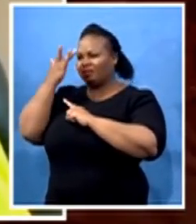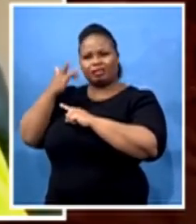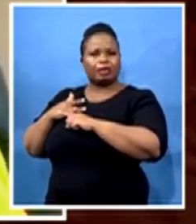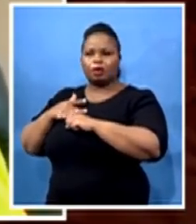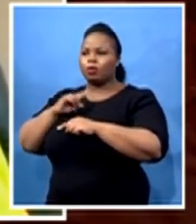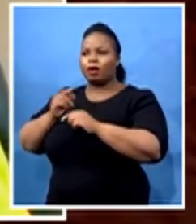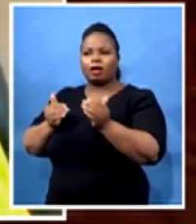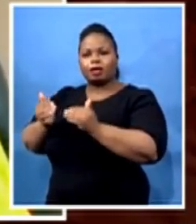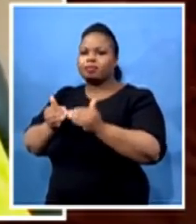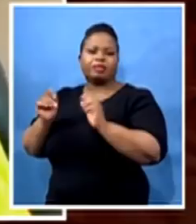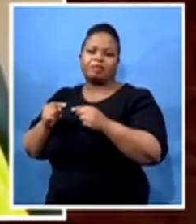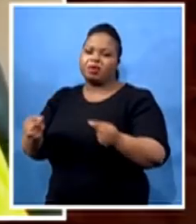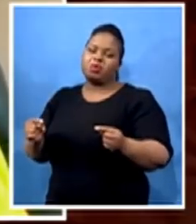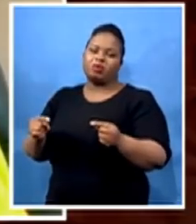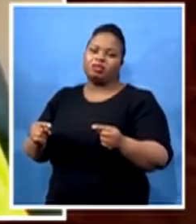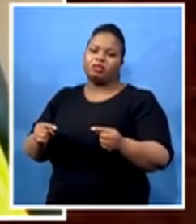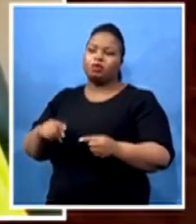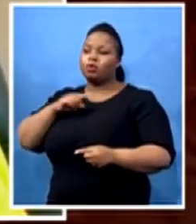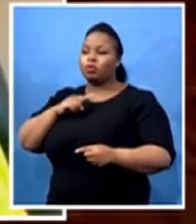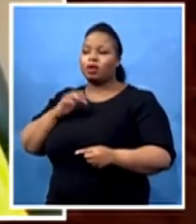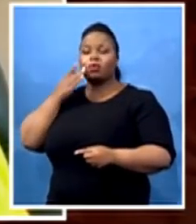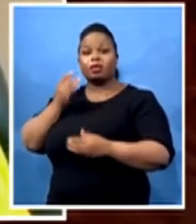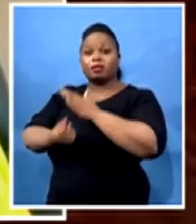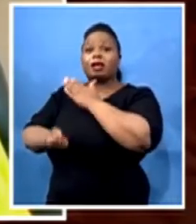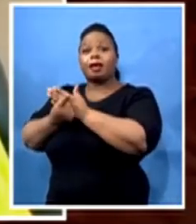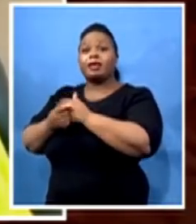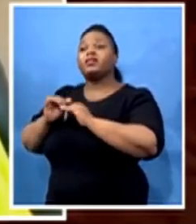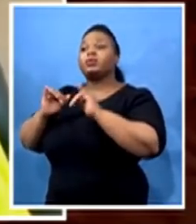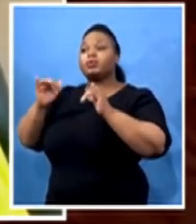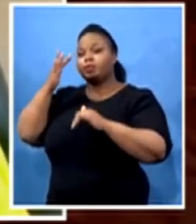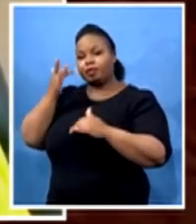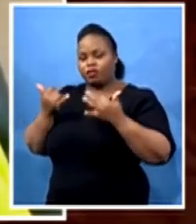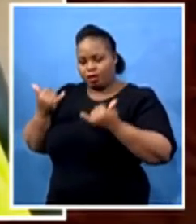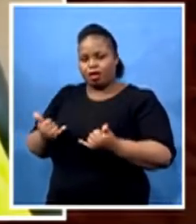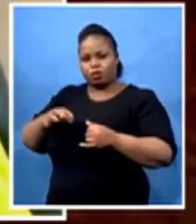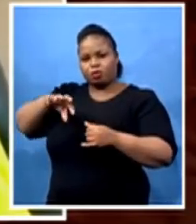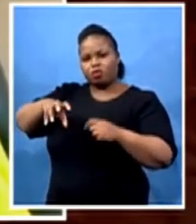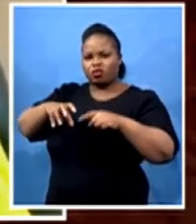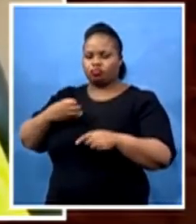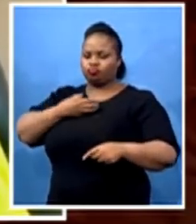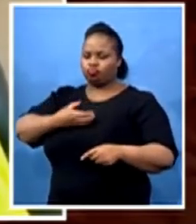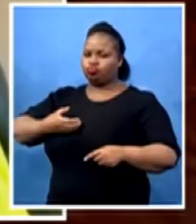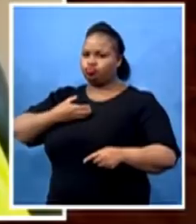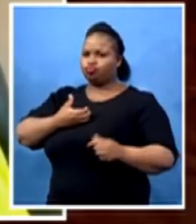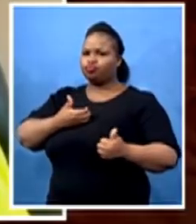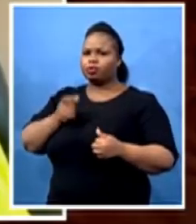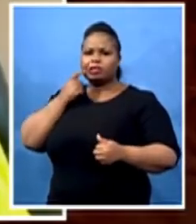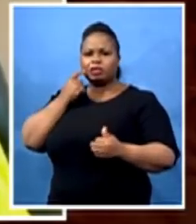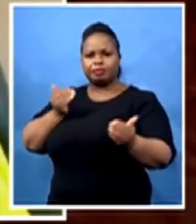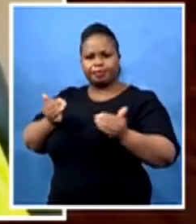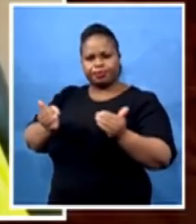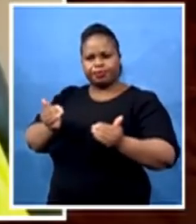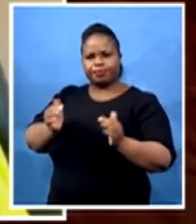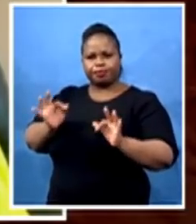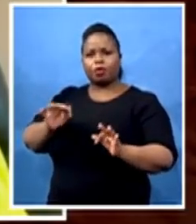once we reach that stage. At the moment, as a province, we are comfortable. We are able to manage because currently, even those who are